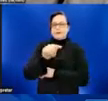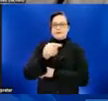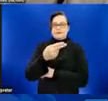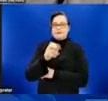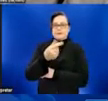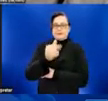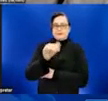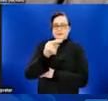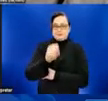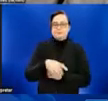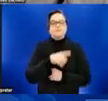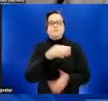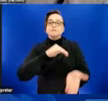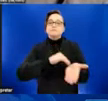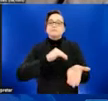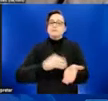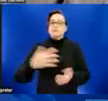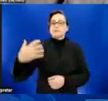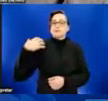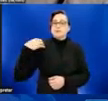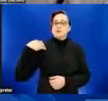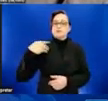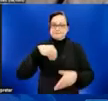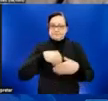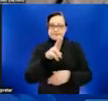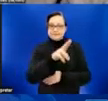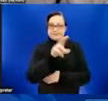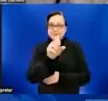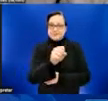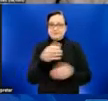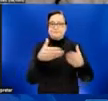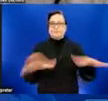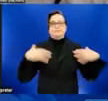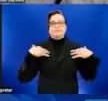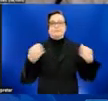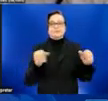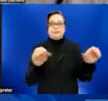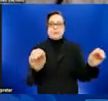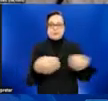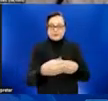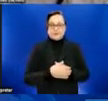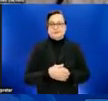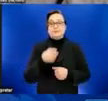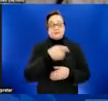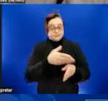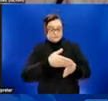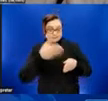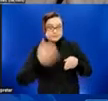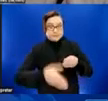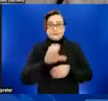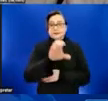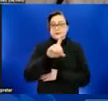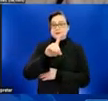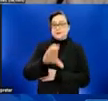in the United States Public Health Service and completed CDC's Epidemic Intelligence Service